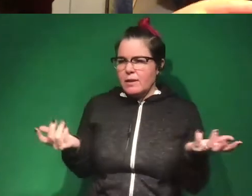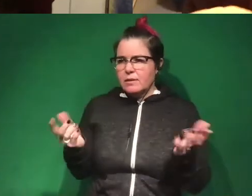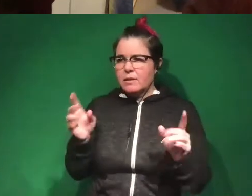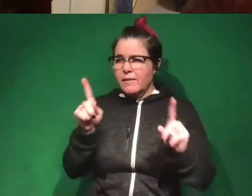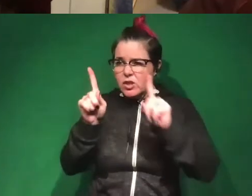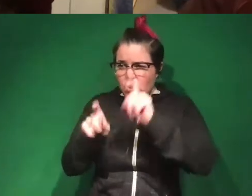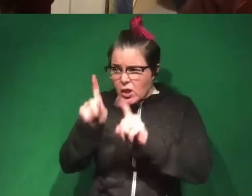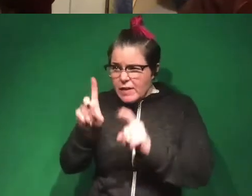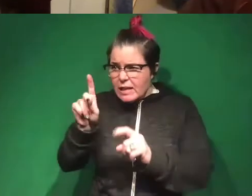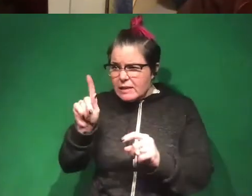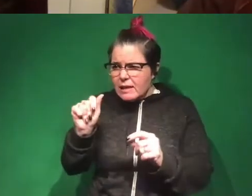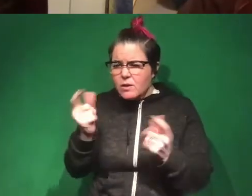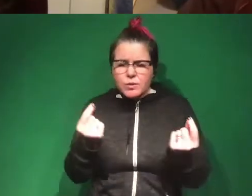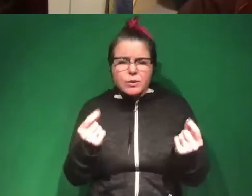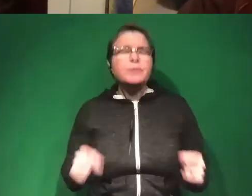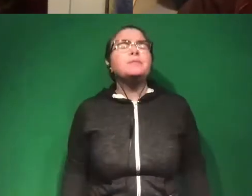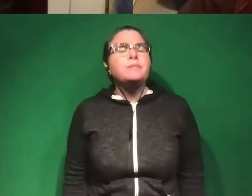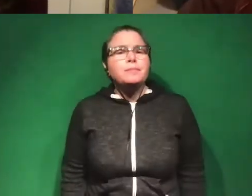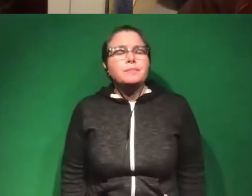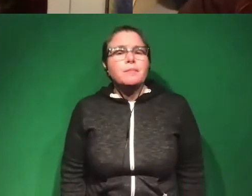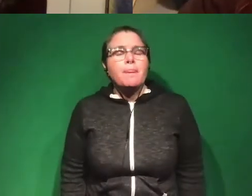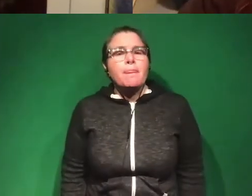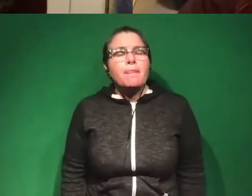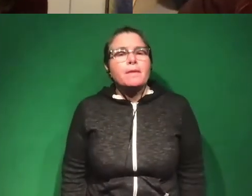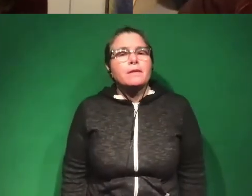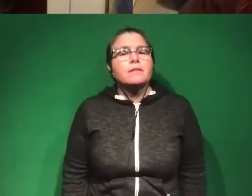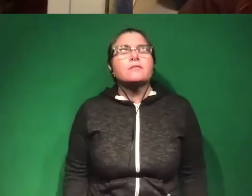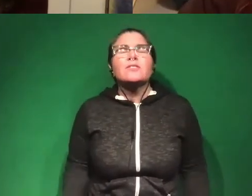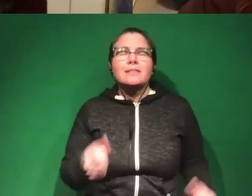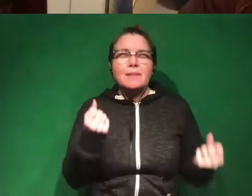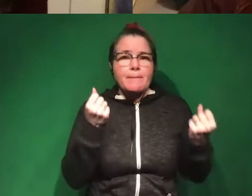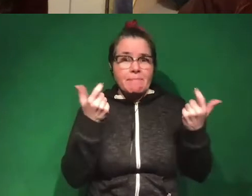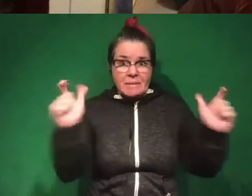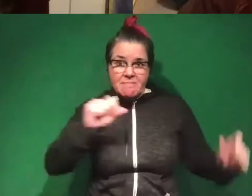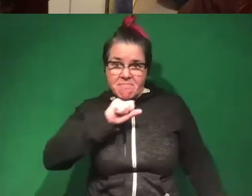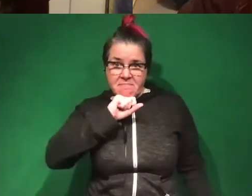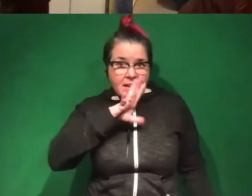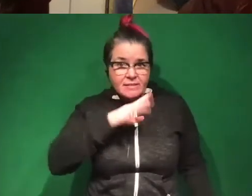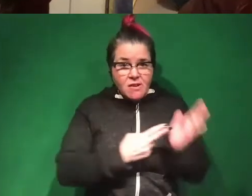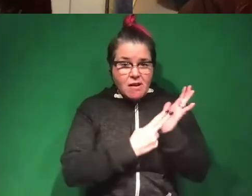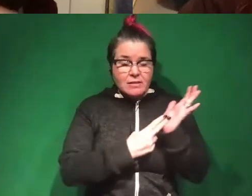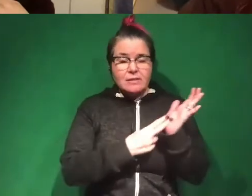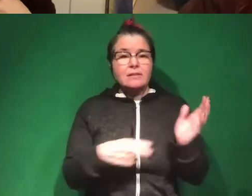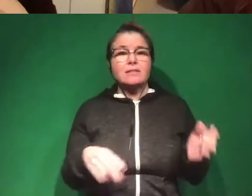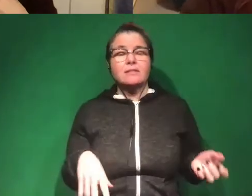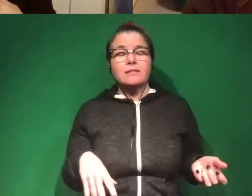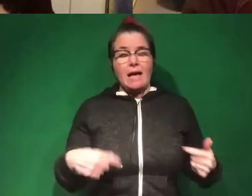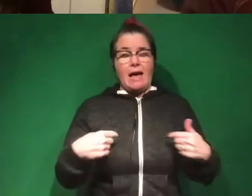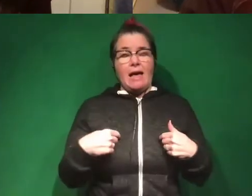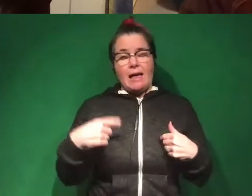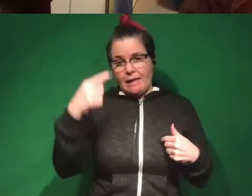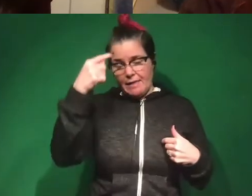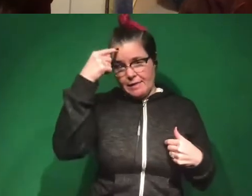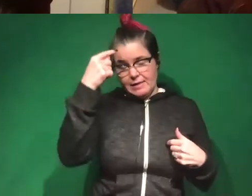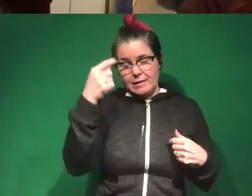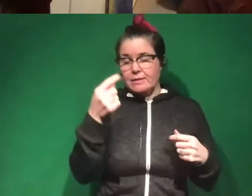data? Like what are we working with? So it's a huge mess, I would say, in that, you know, as I said, I think one of the